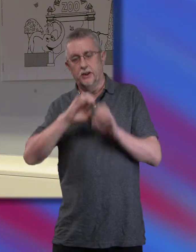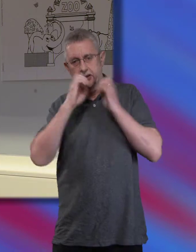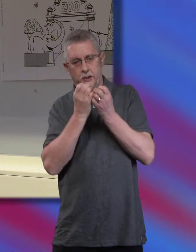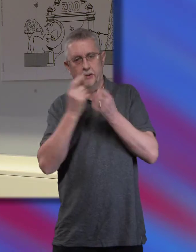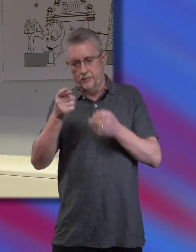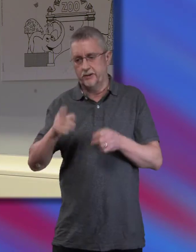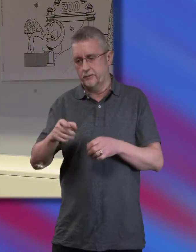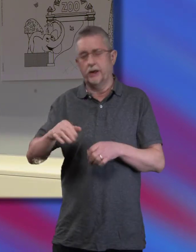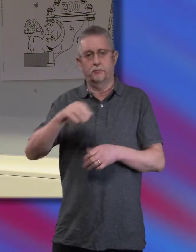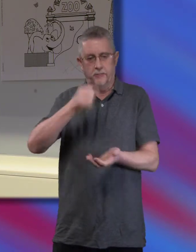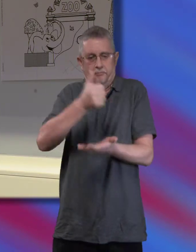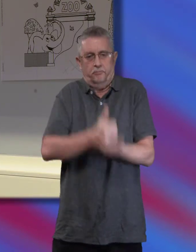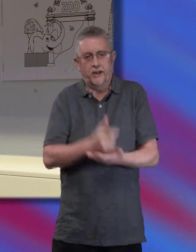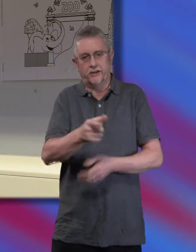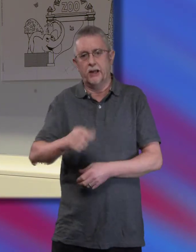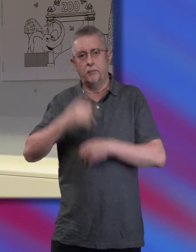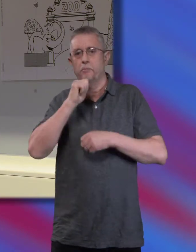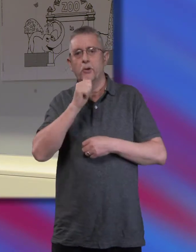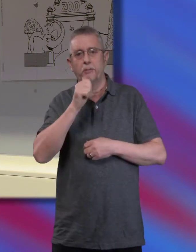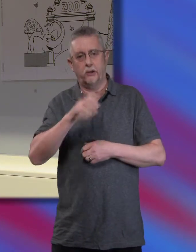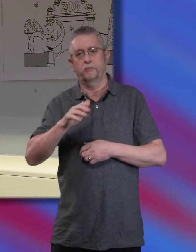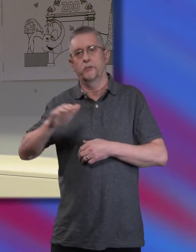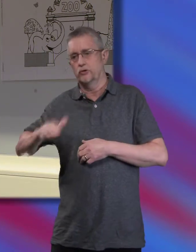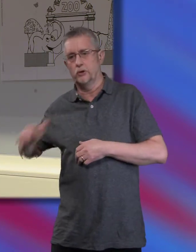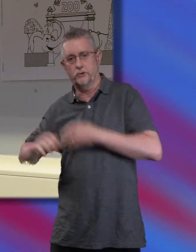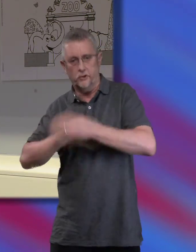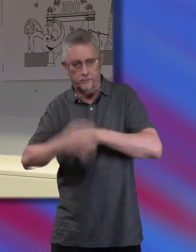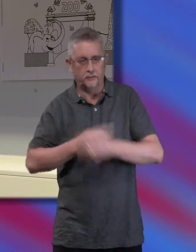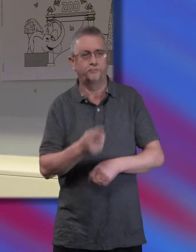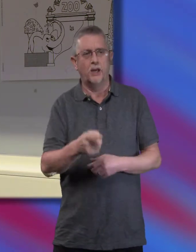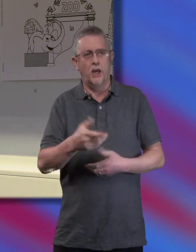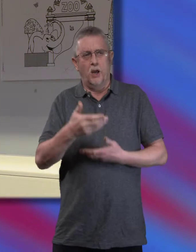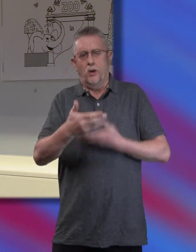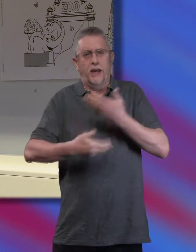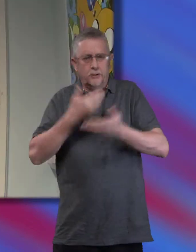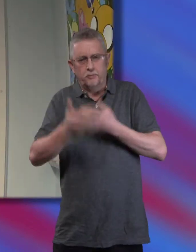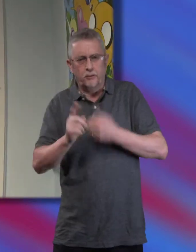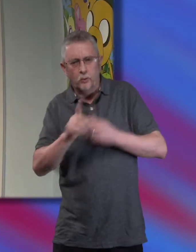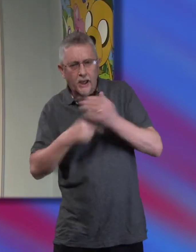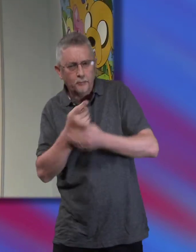I'm going to talk you through what to expect when you come to the hospital for your neuropsychology assessment.